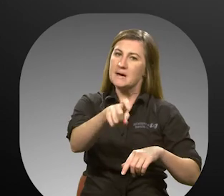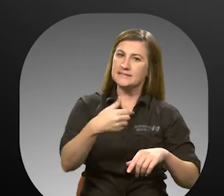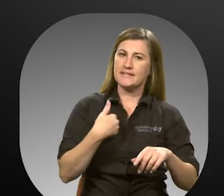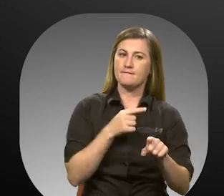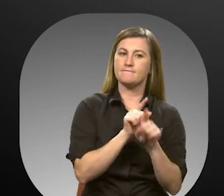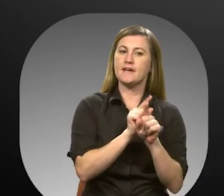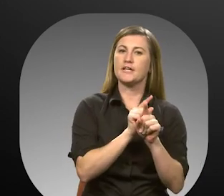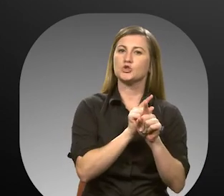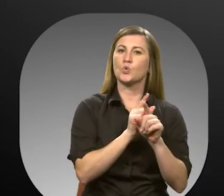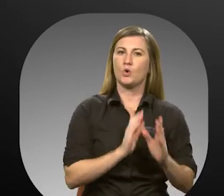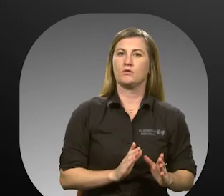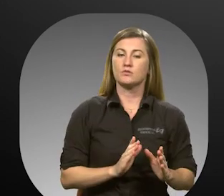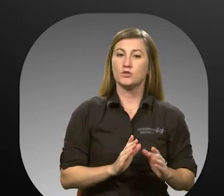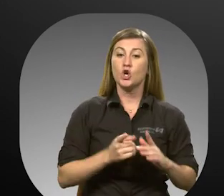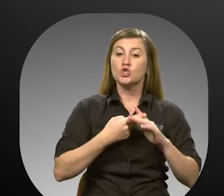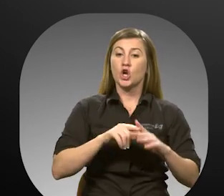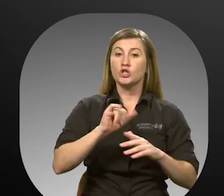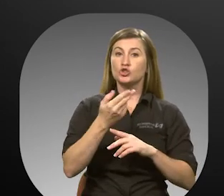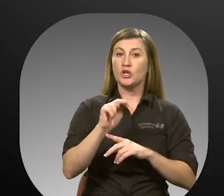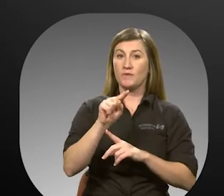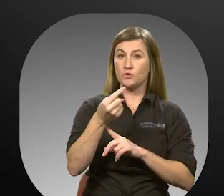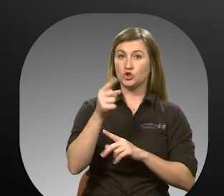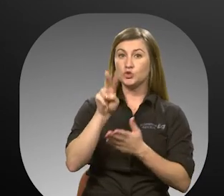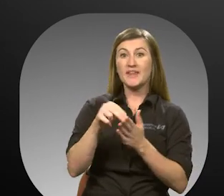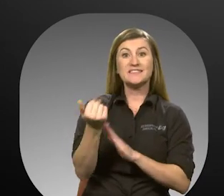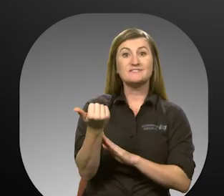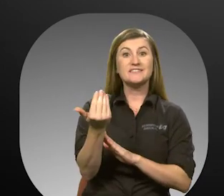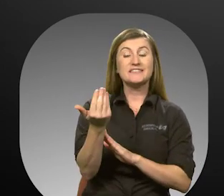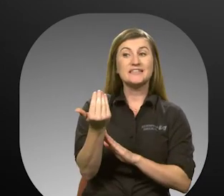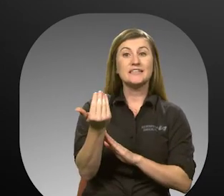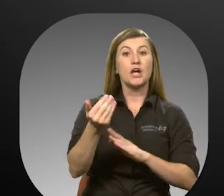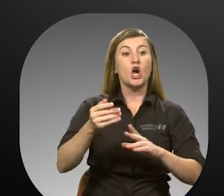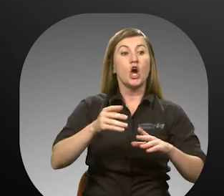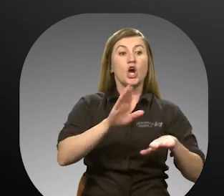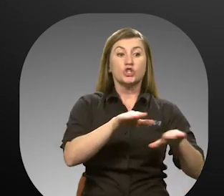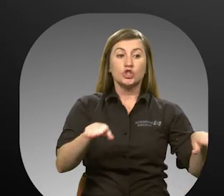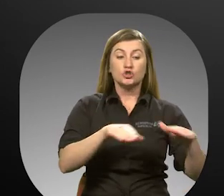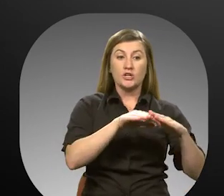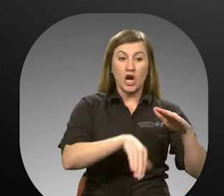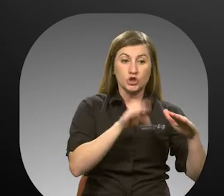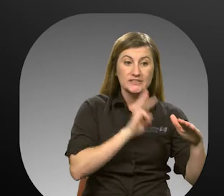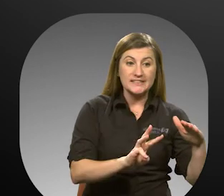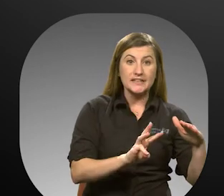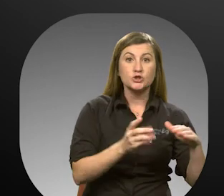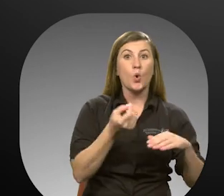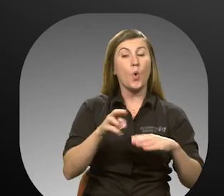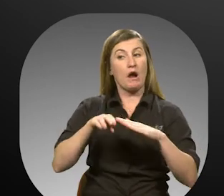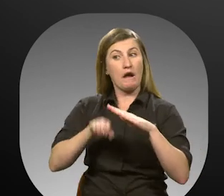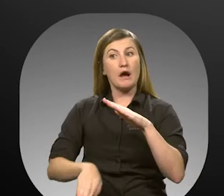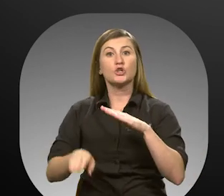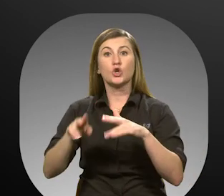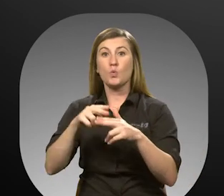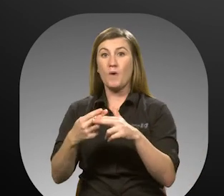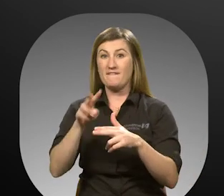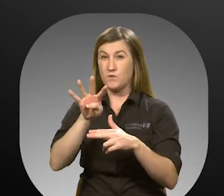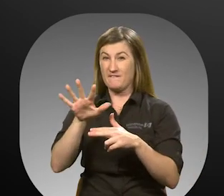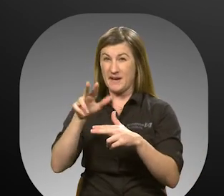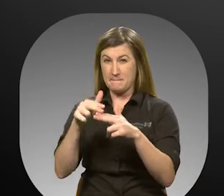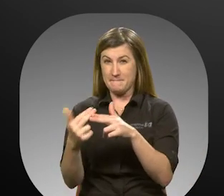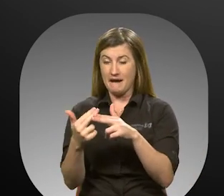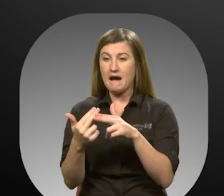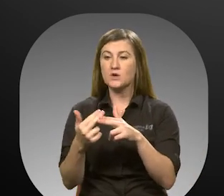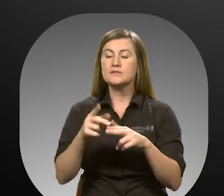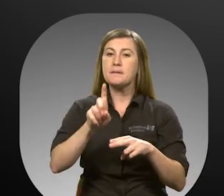have an escort. Effective January 1, 2015, children under the age of 6 years and or under the weight of 45